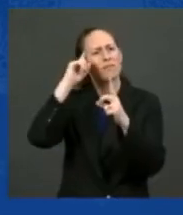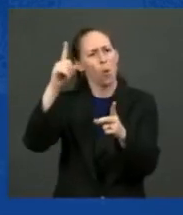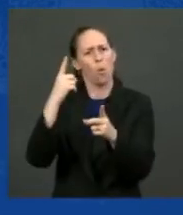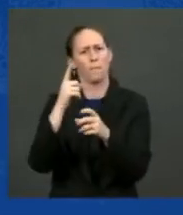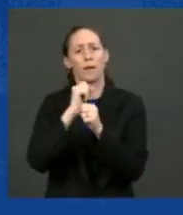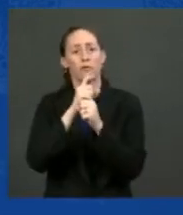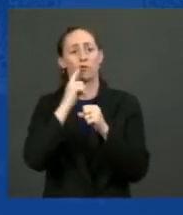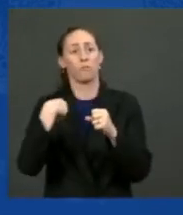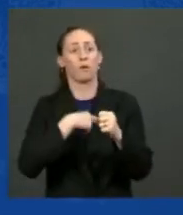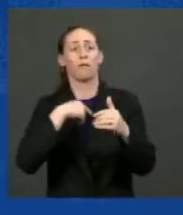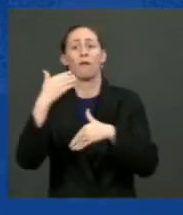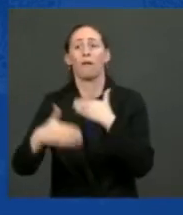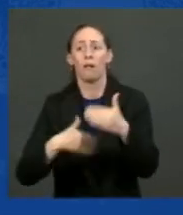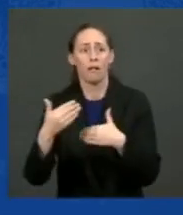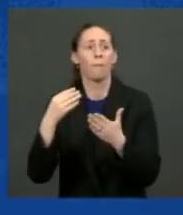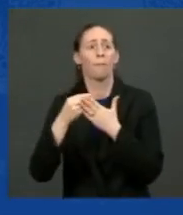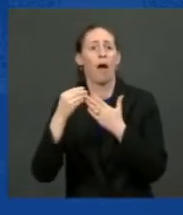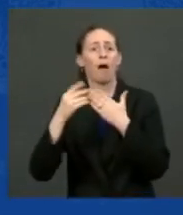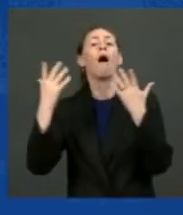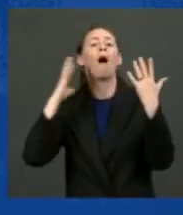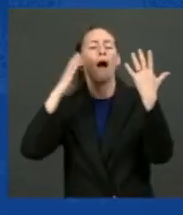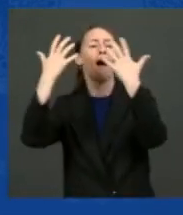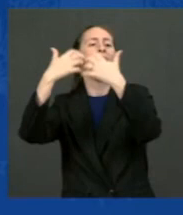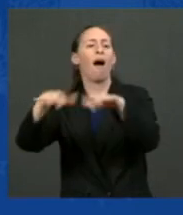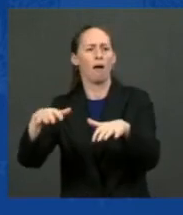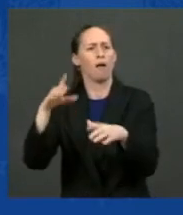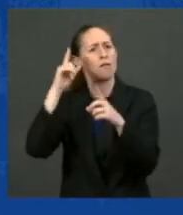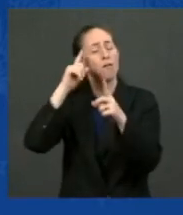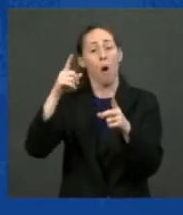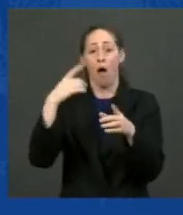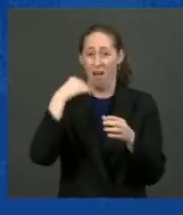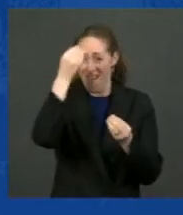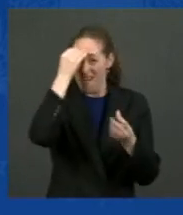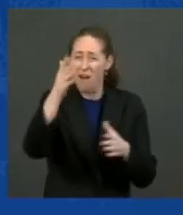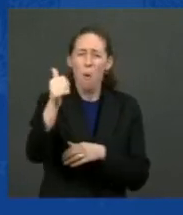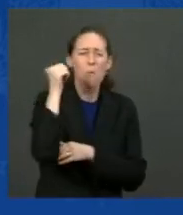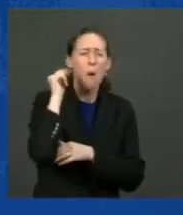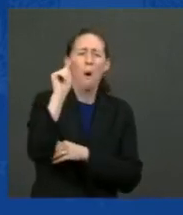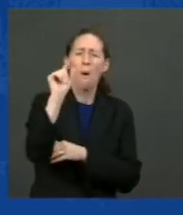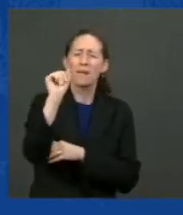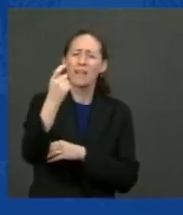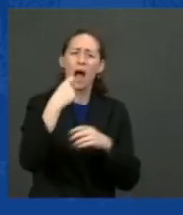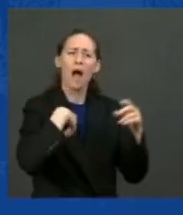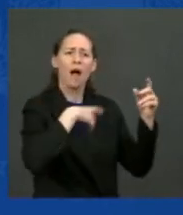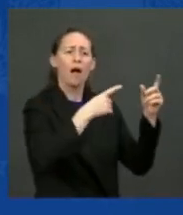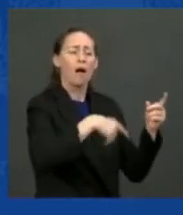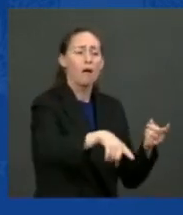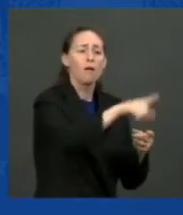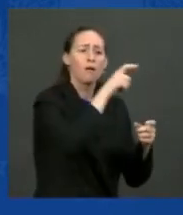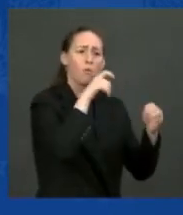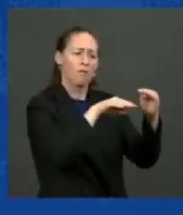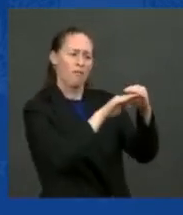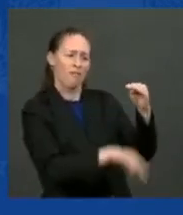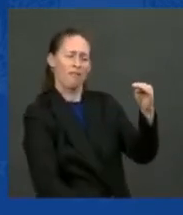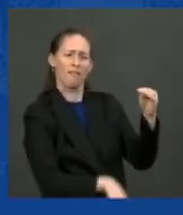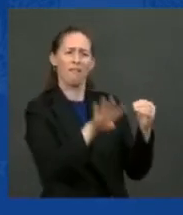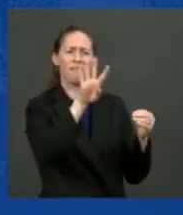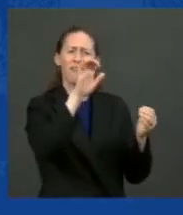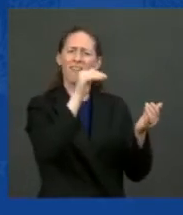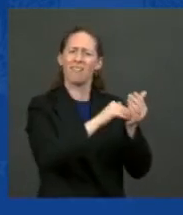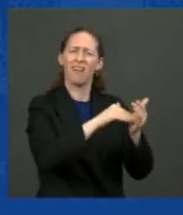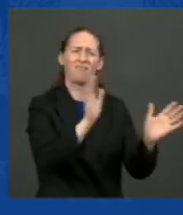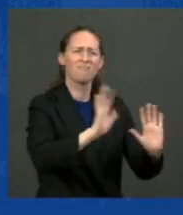paid for. And not a single penny raised in taxes of anybody making under 400 grand. And Debbie, you're the best in the world.